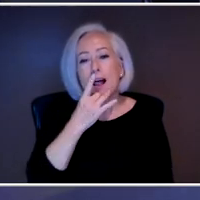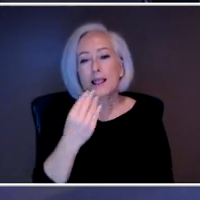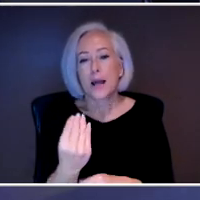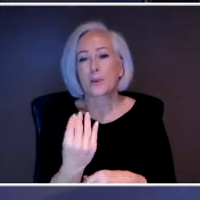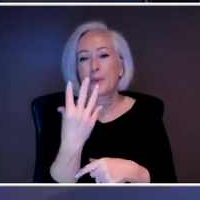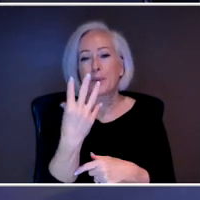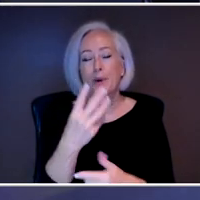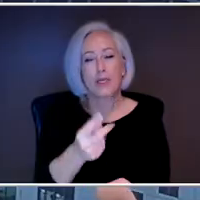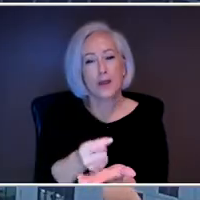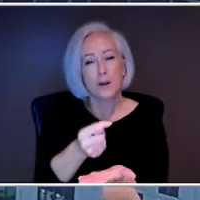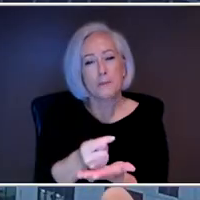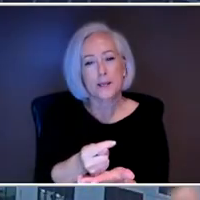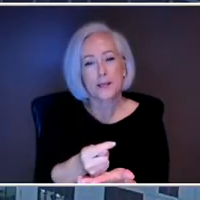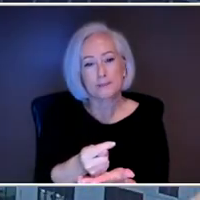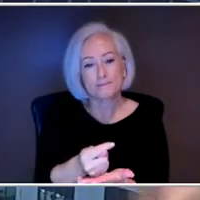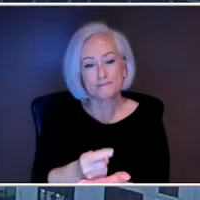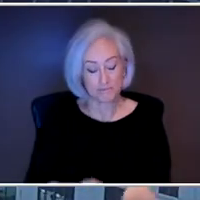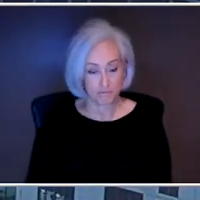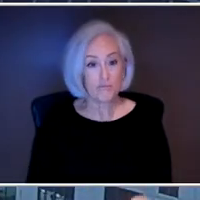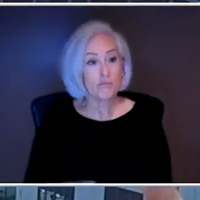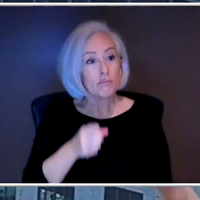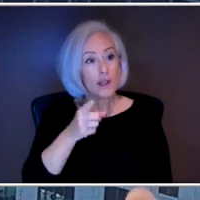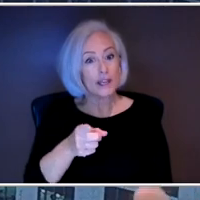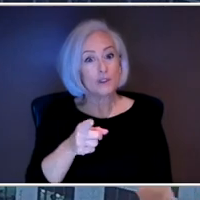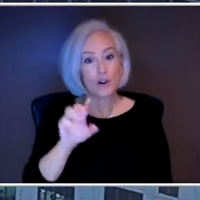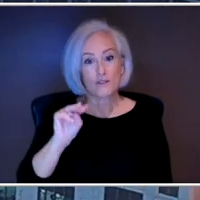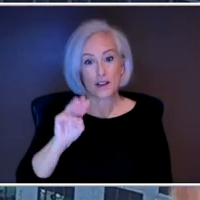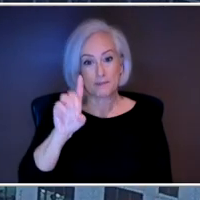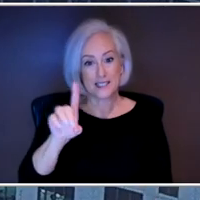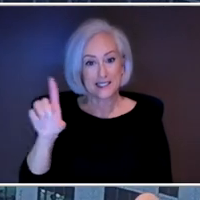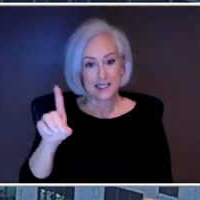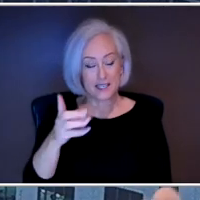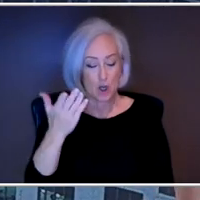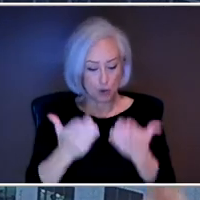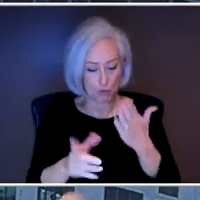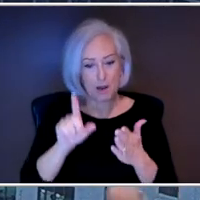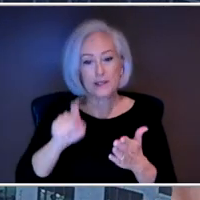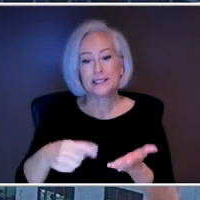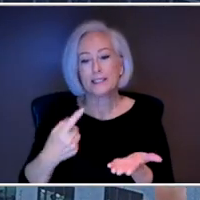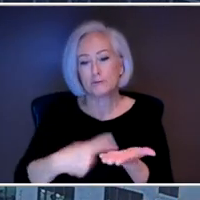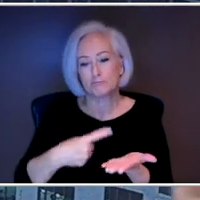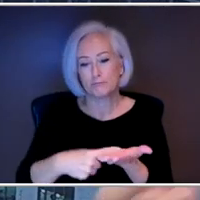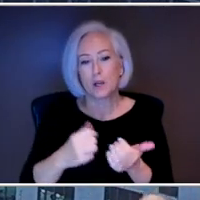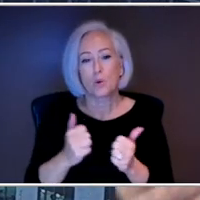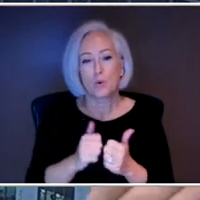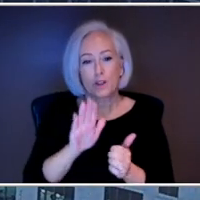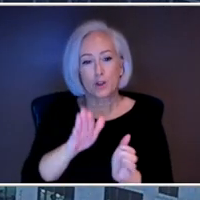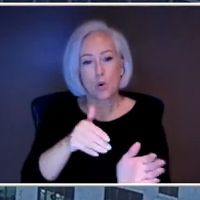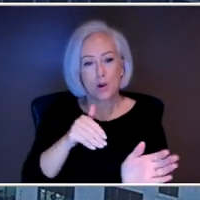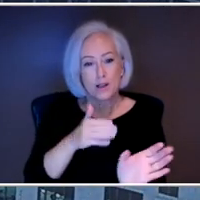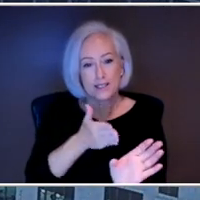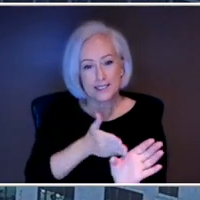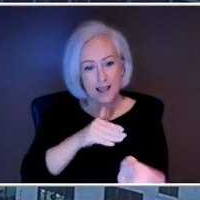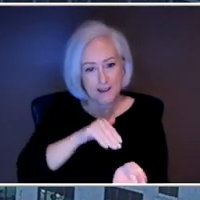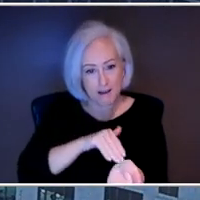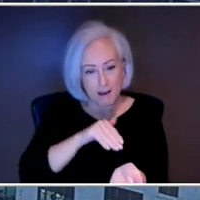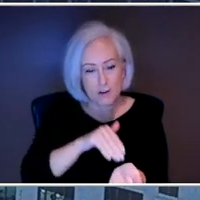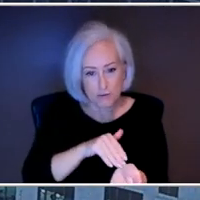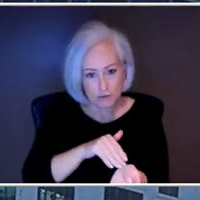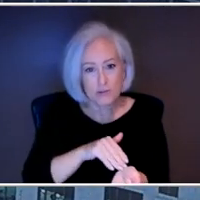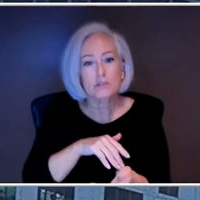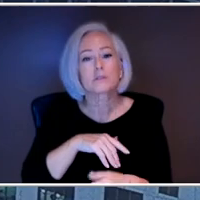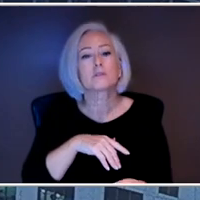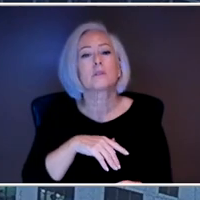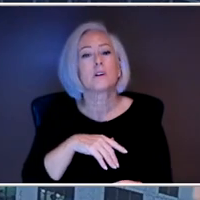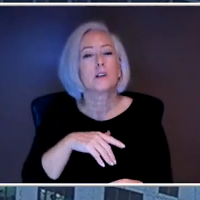I mean, if you have major depressive disorder, you should probably talk with your psychiatrist or physician about using them. Because there are a few trade-offs that you want to know and there